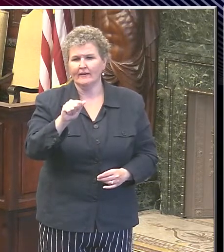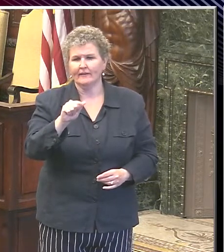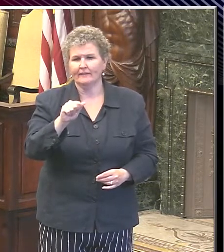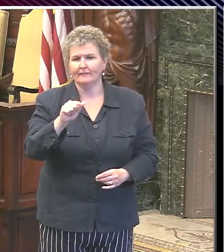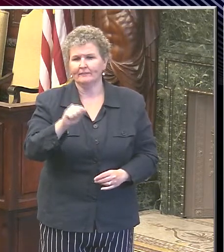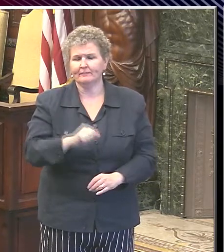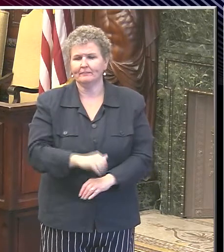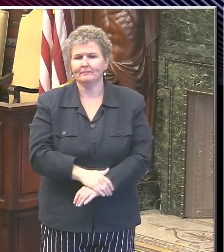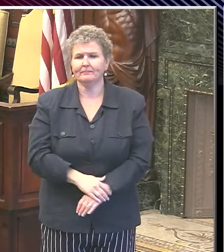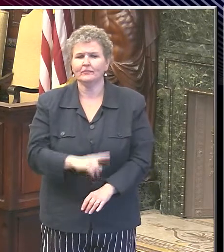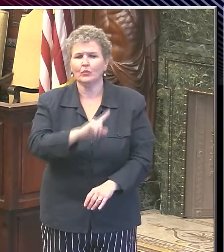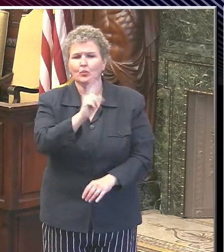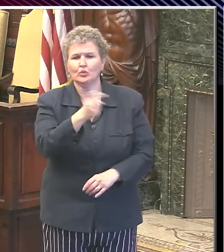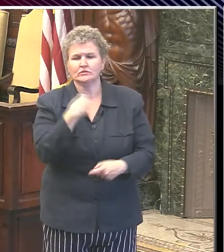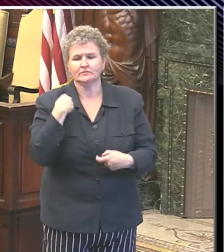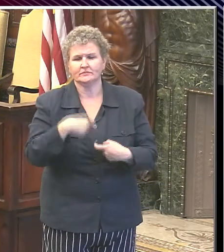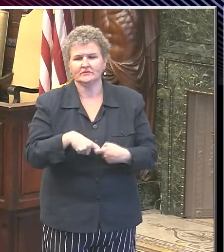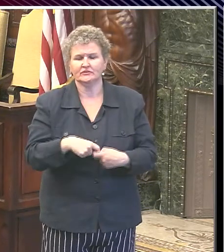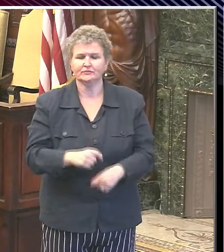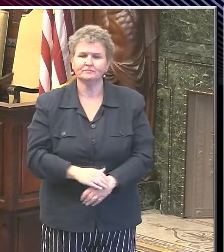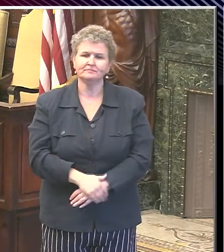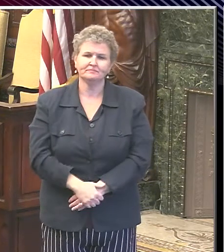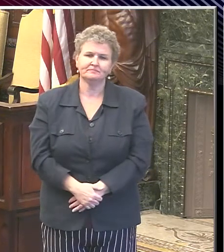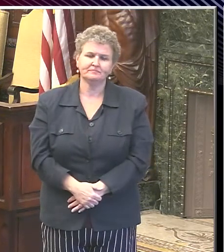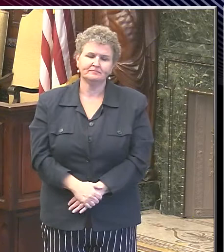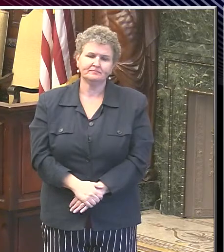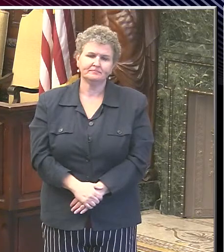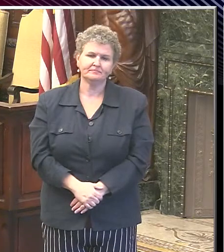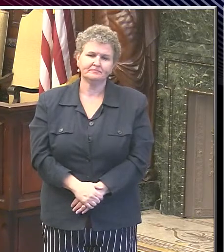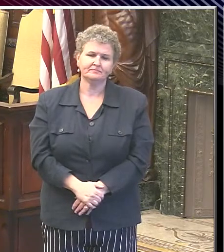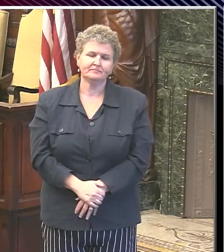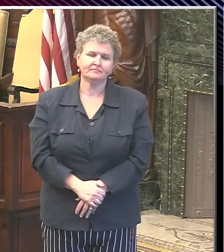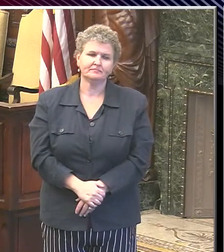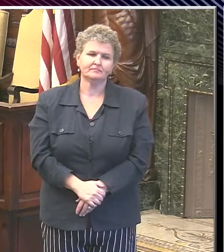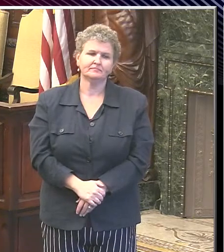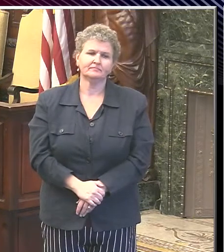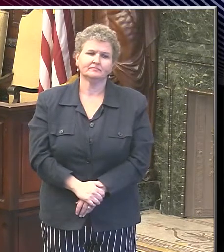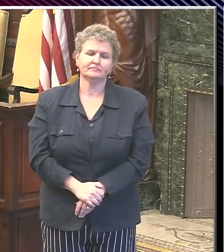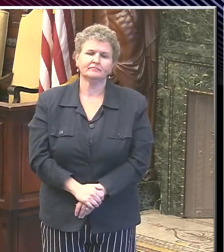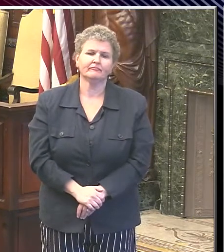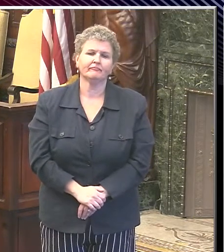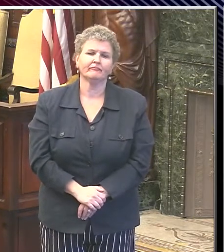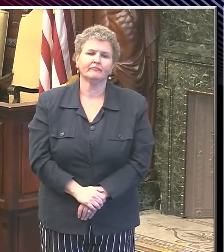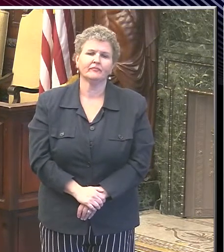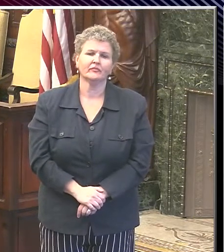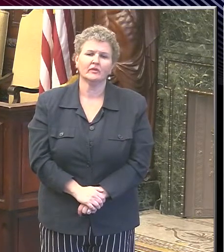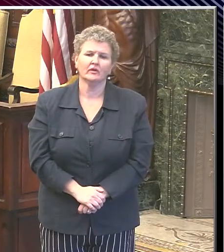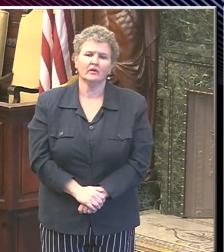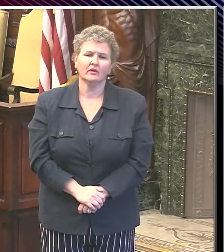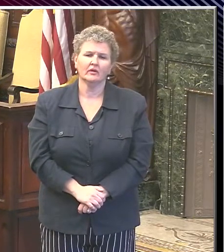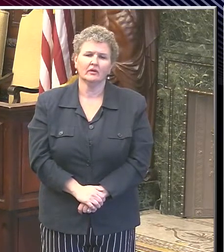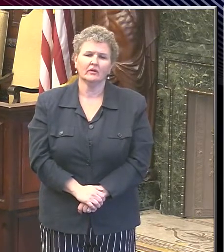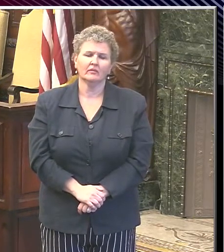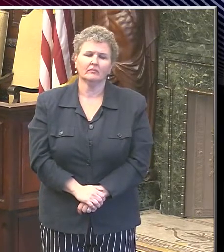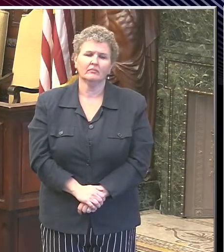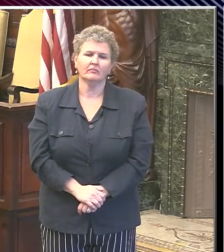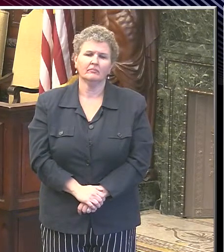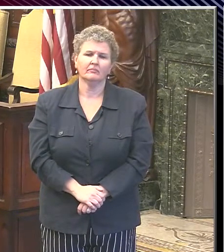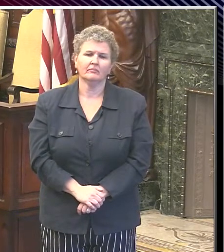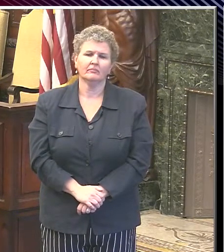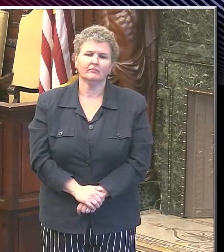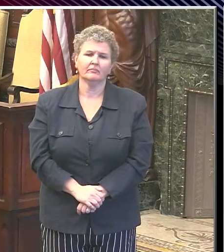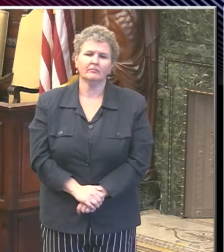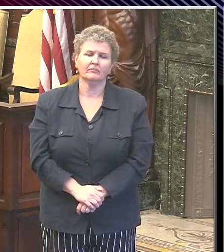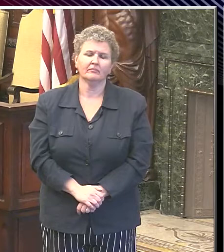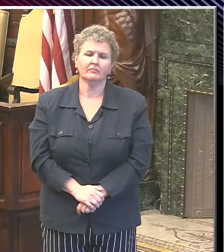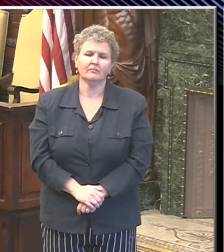that you said that you would be with the situation of the people without homes in the camps and that currently 40,000 people are in the